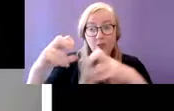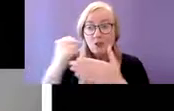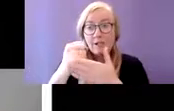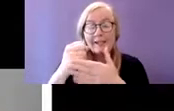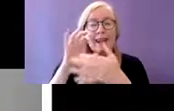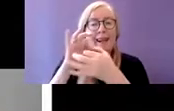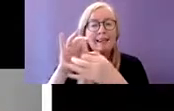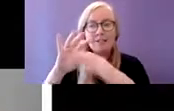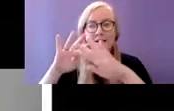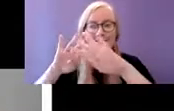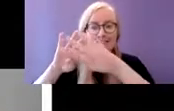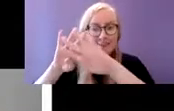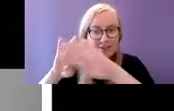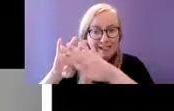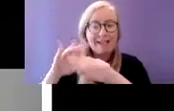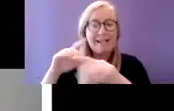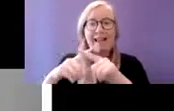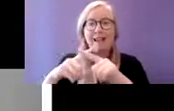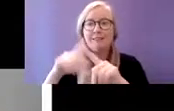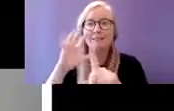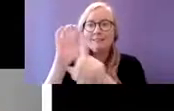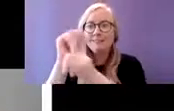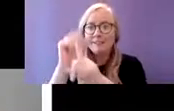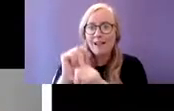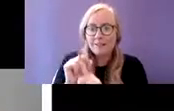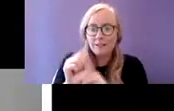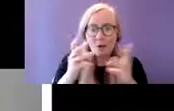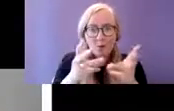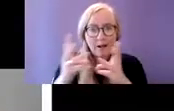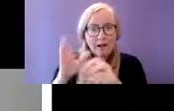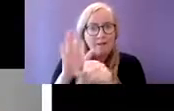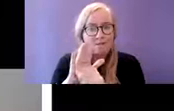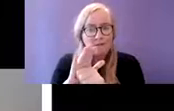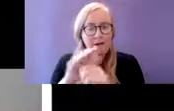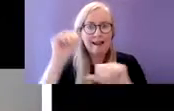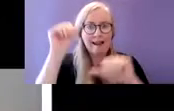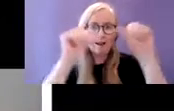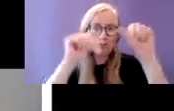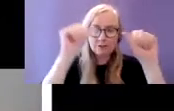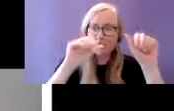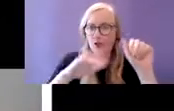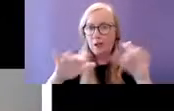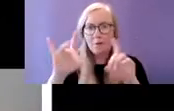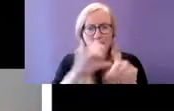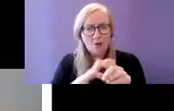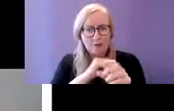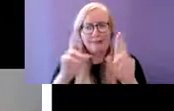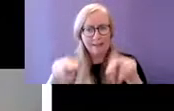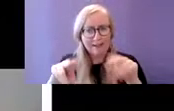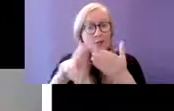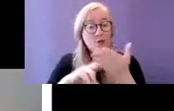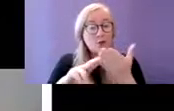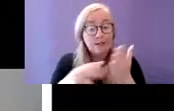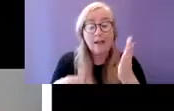for adults to ensure that these are fit for purpose and in addition to developing